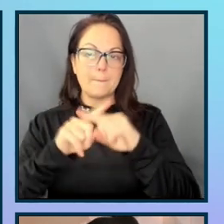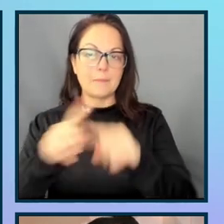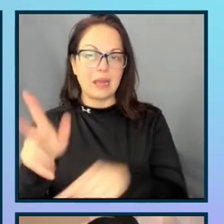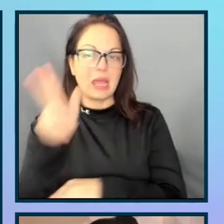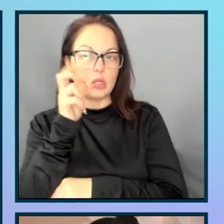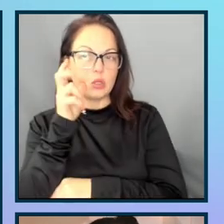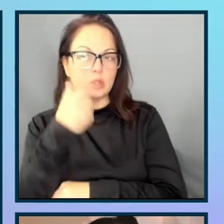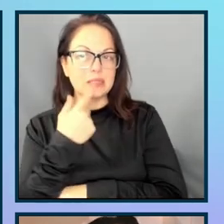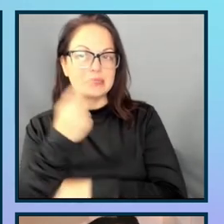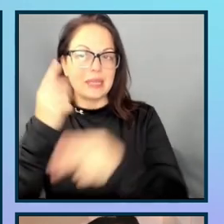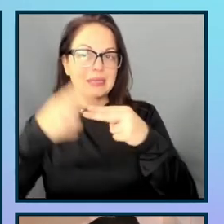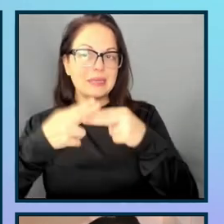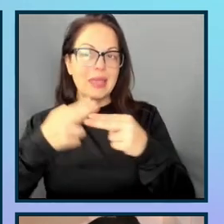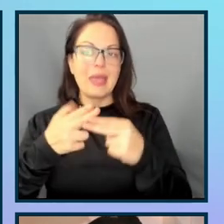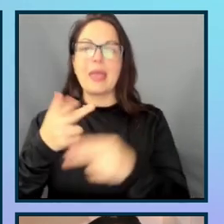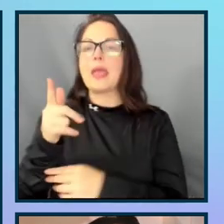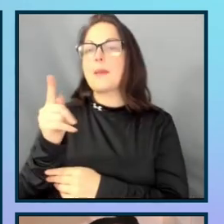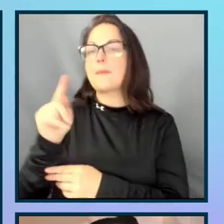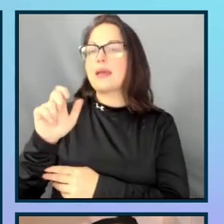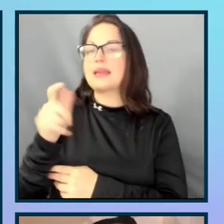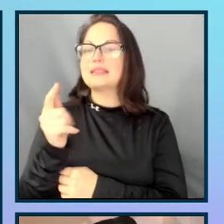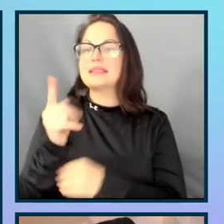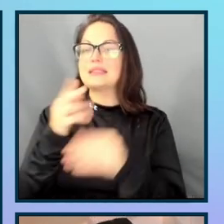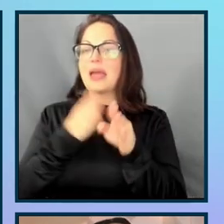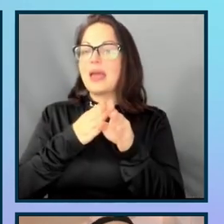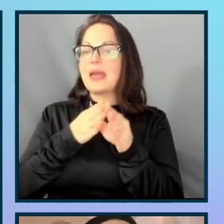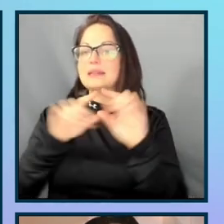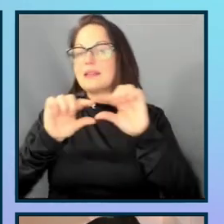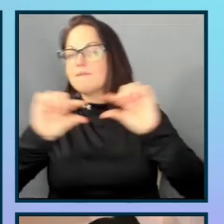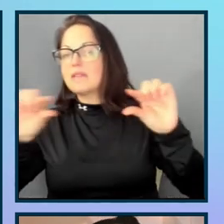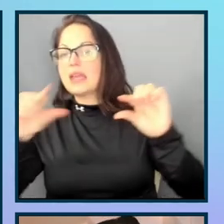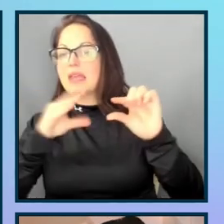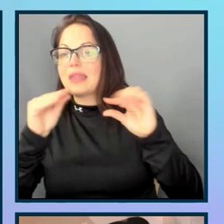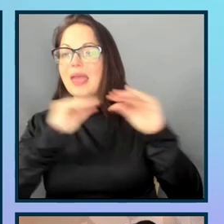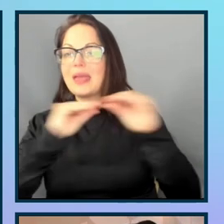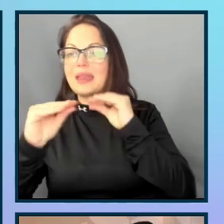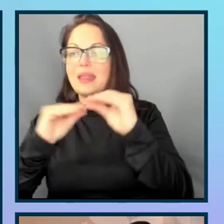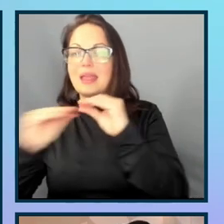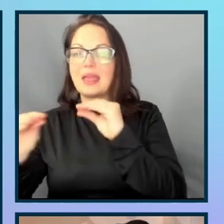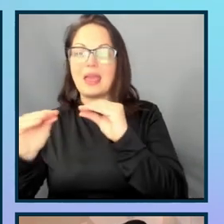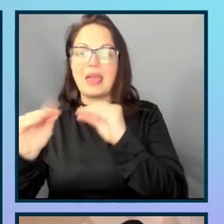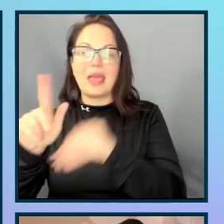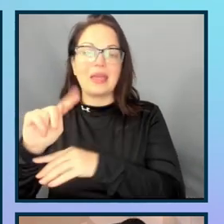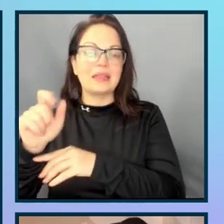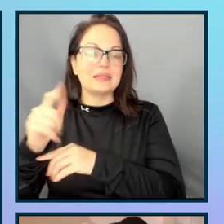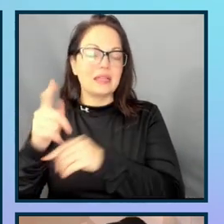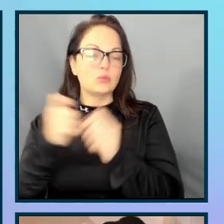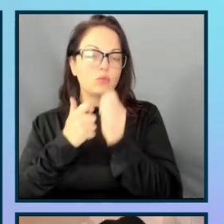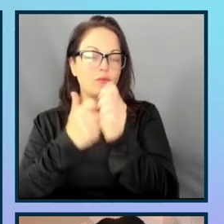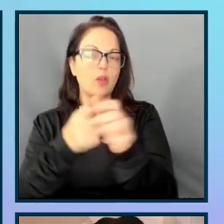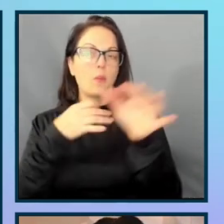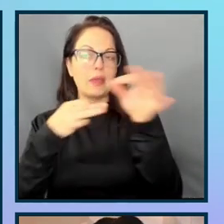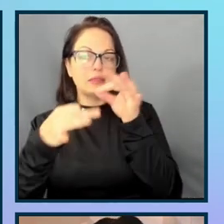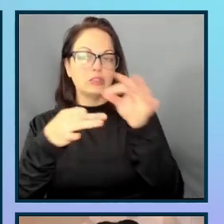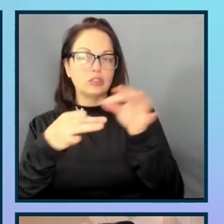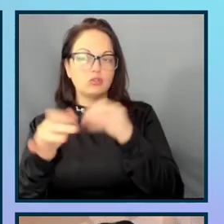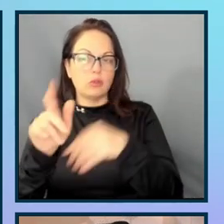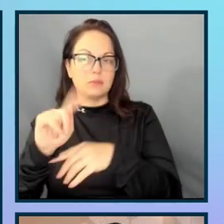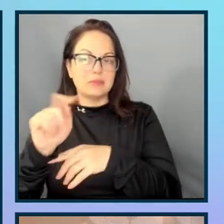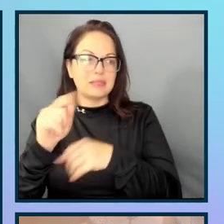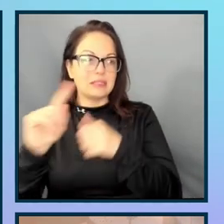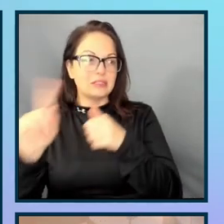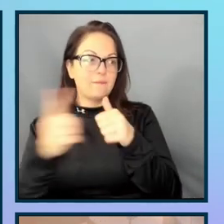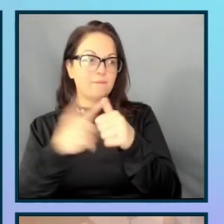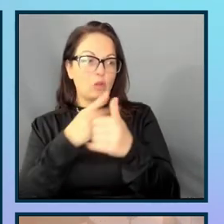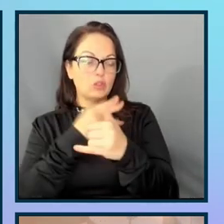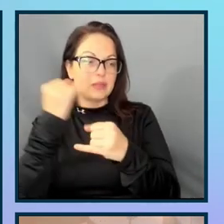name, text field, right? Or edit text. And then it got followed by the descriptive text. So, first and last name. So,